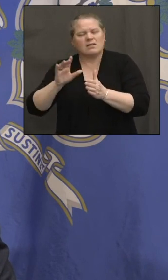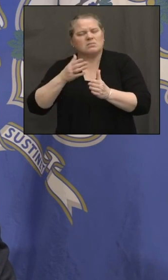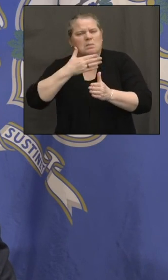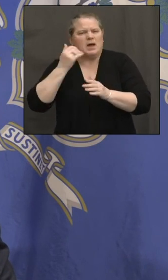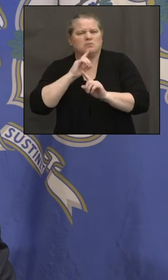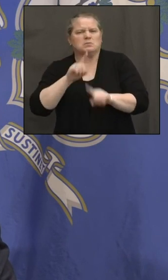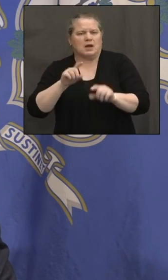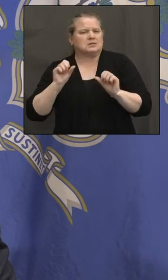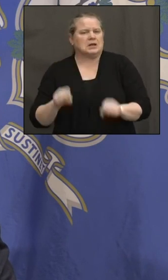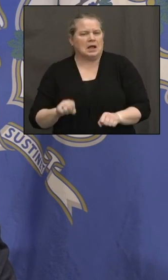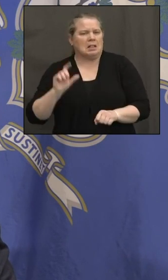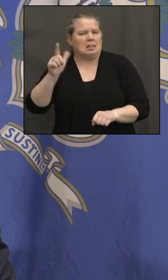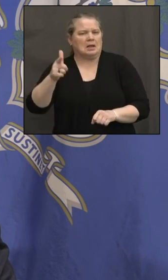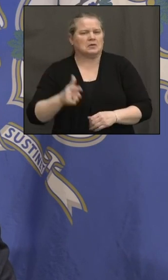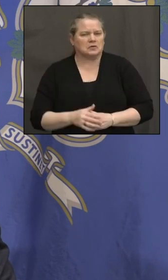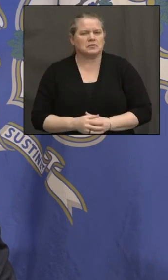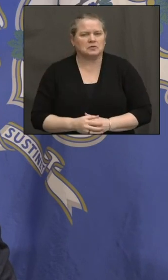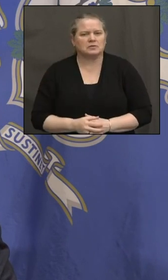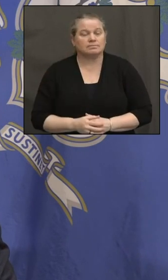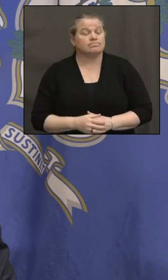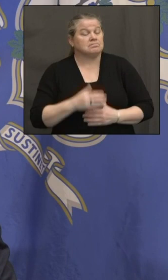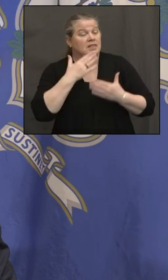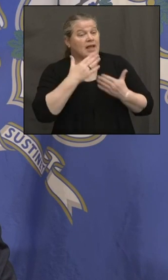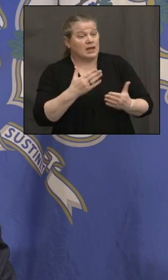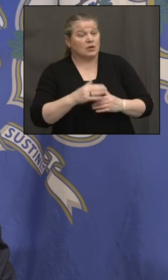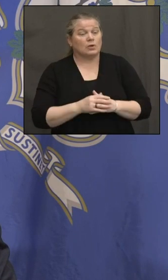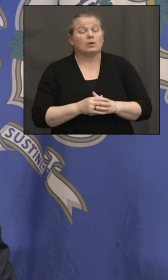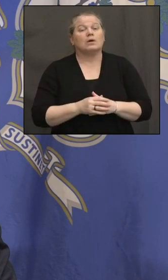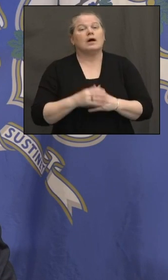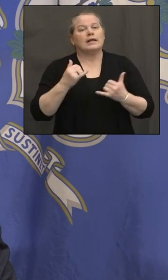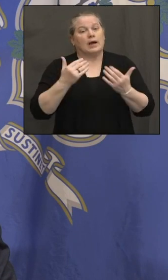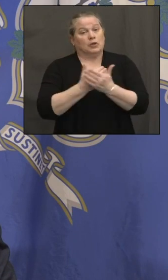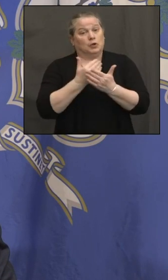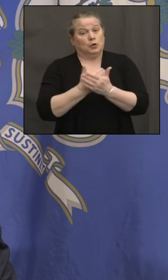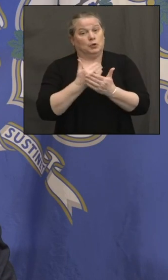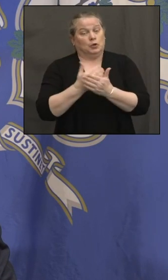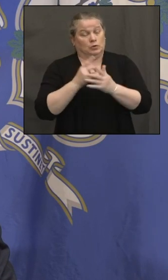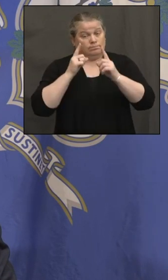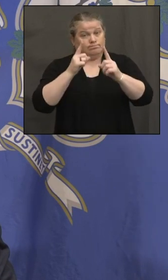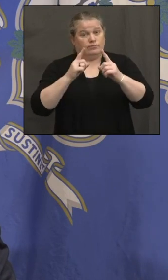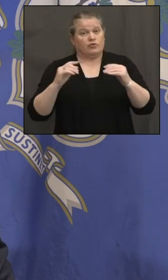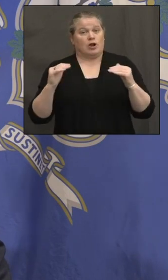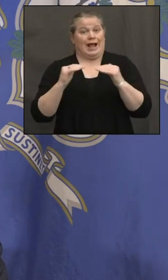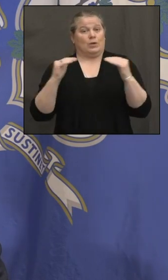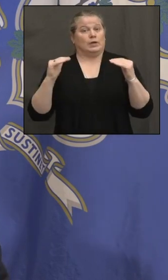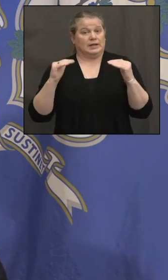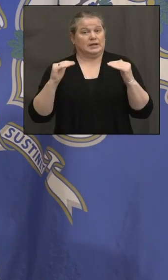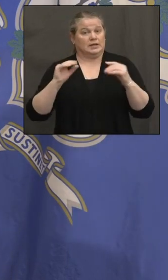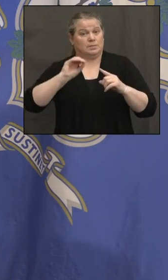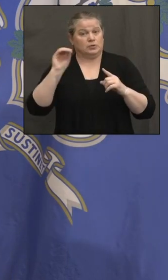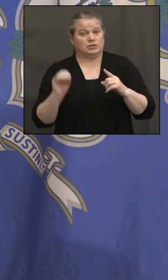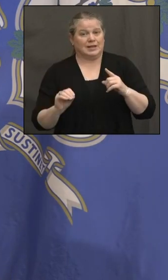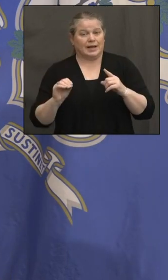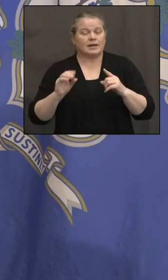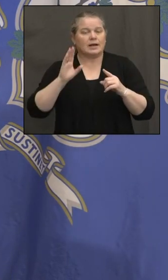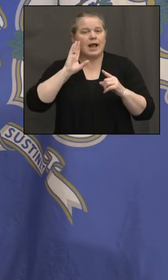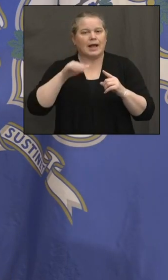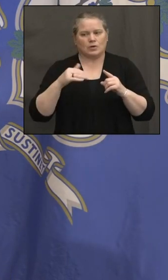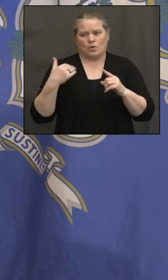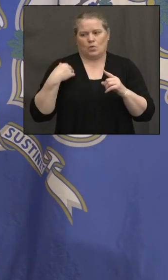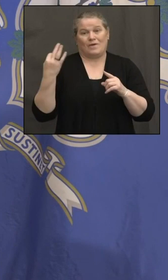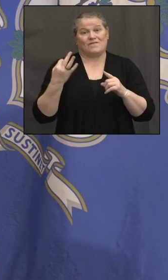has the new target for the, um, equity percentages. I know that that would change when the eligibility expanded on, on Friday.